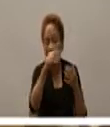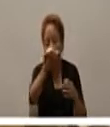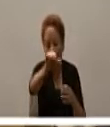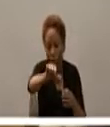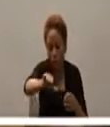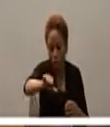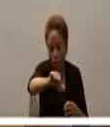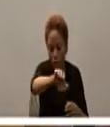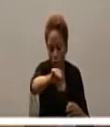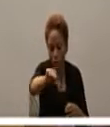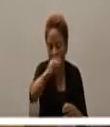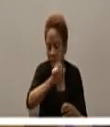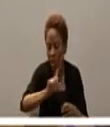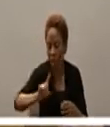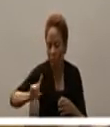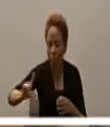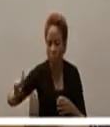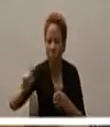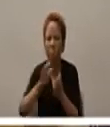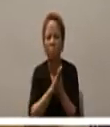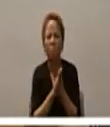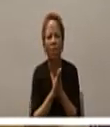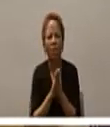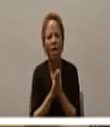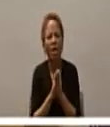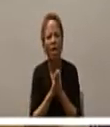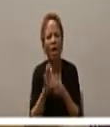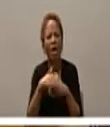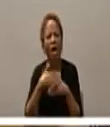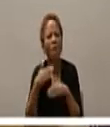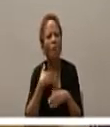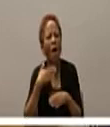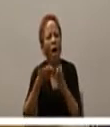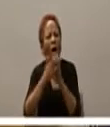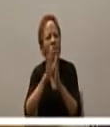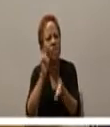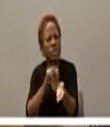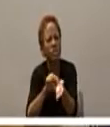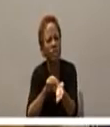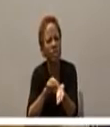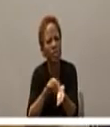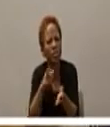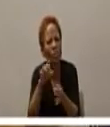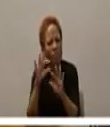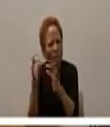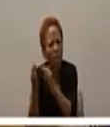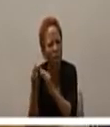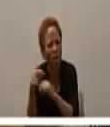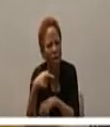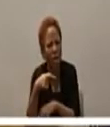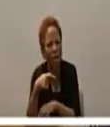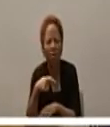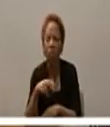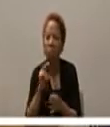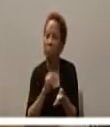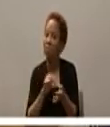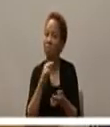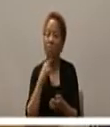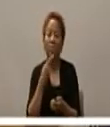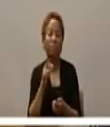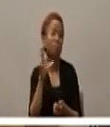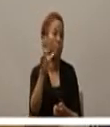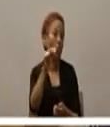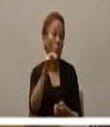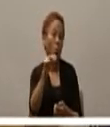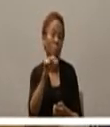nurse aide whatever if she was family she wasn't she wasn't but